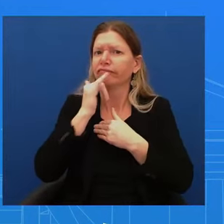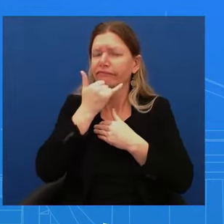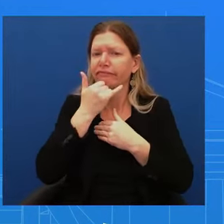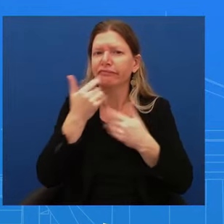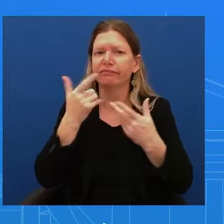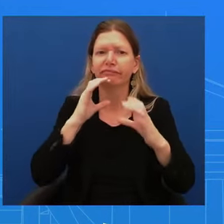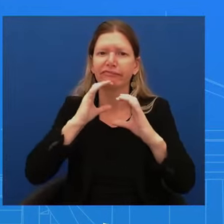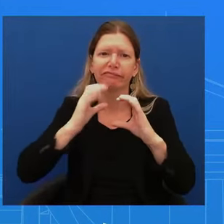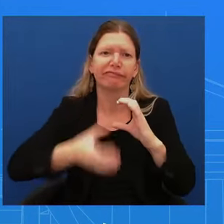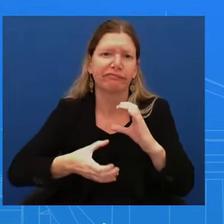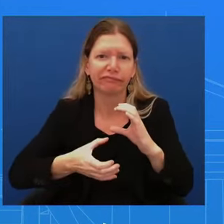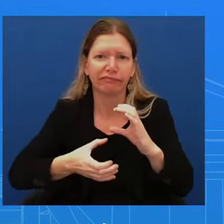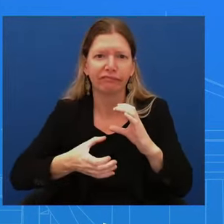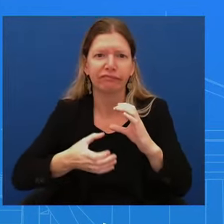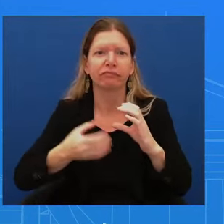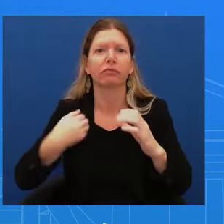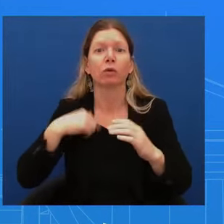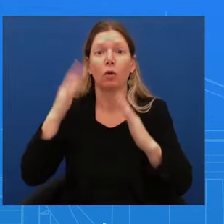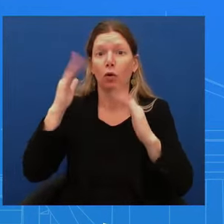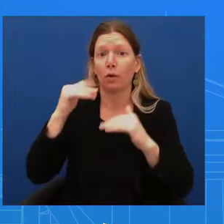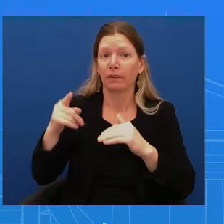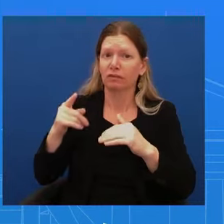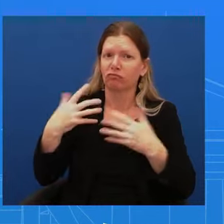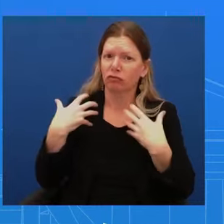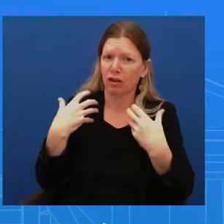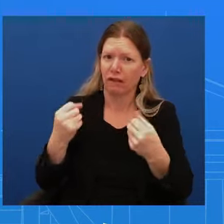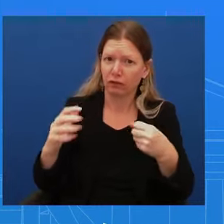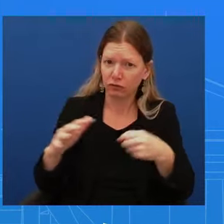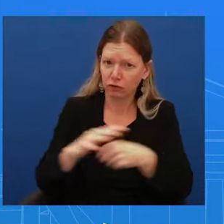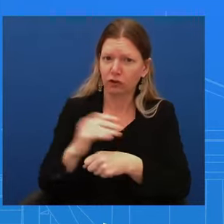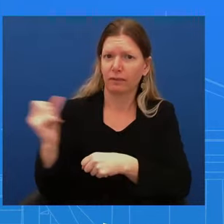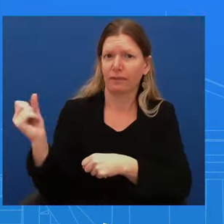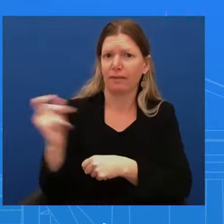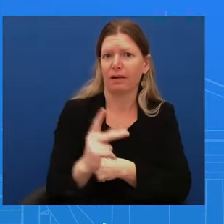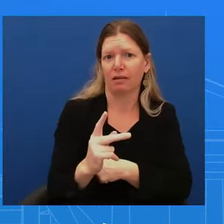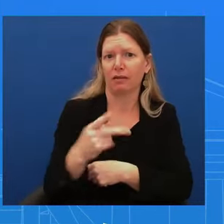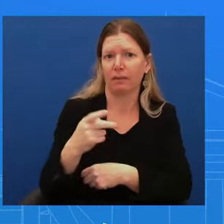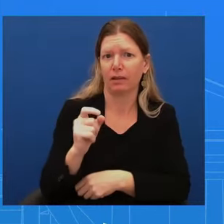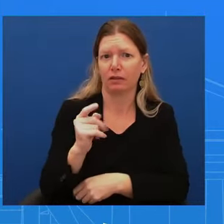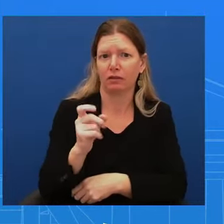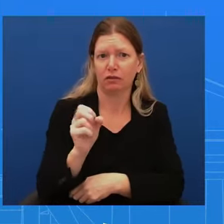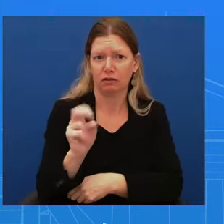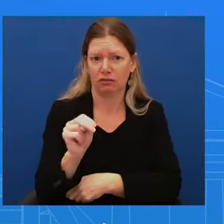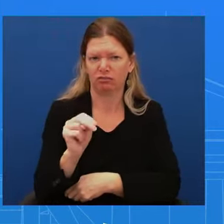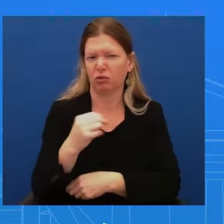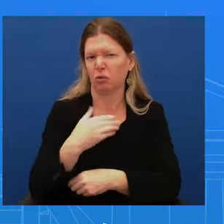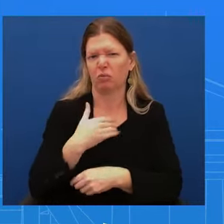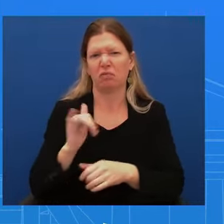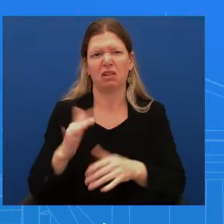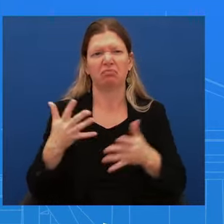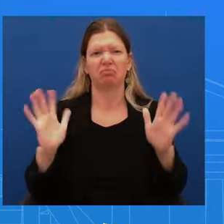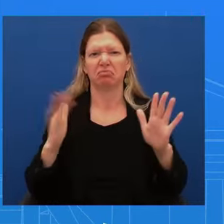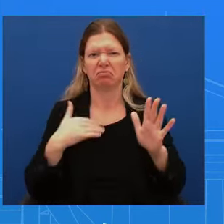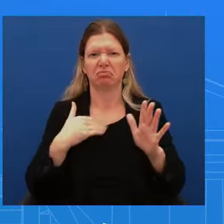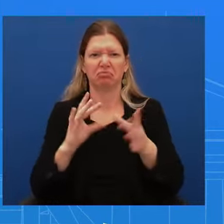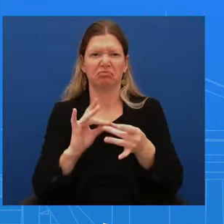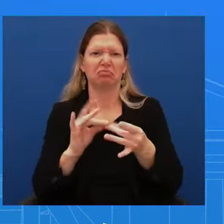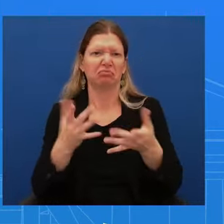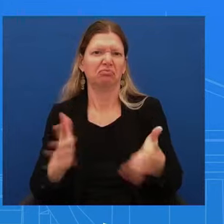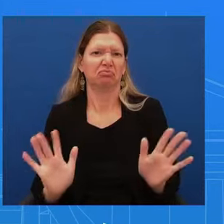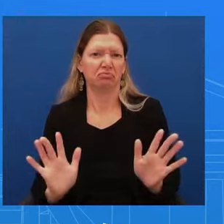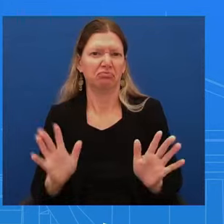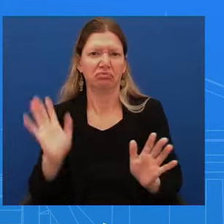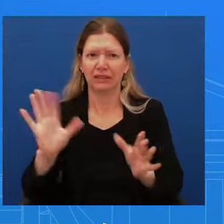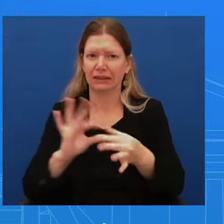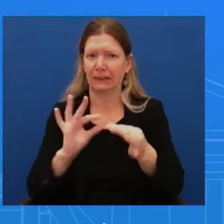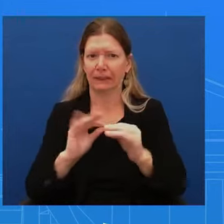And so I'll leave it there. But his statement was very clear the other day. Go ahead. The Walter Reed said that he was diagnosed with the cancer